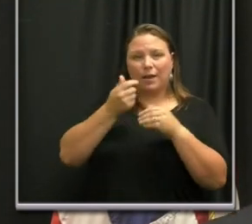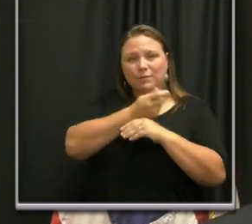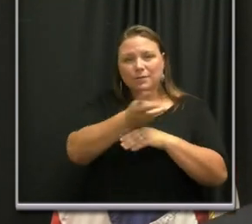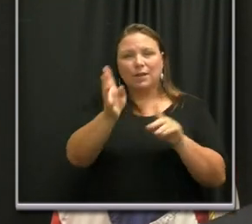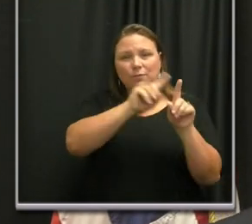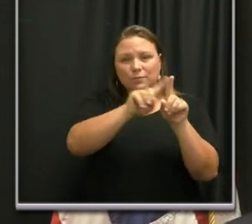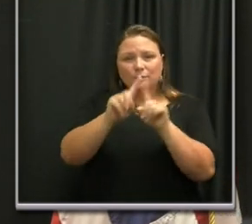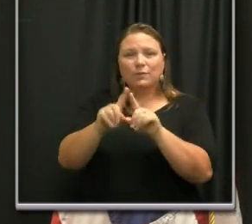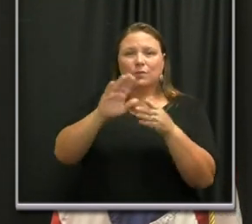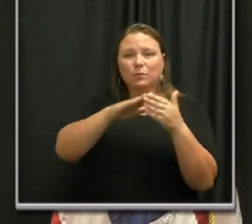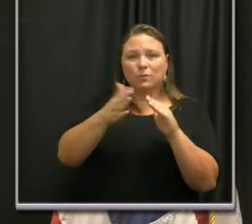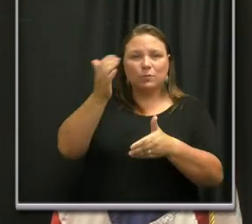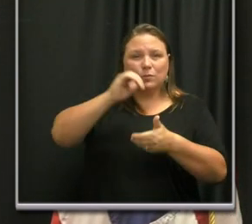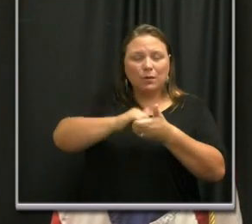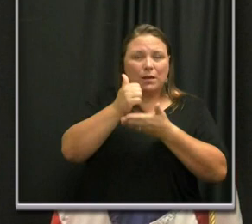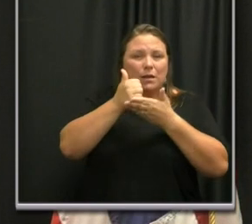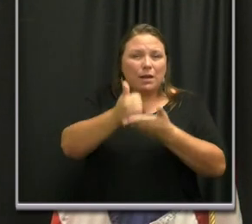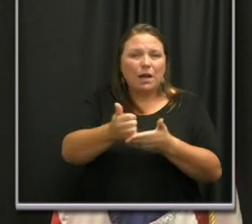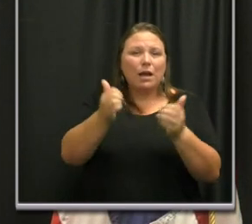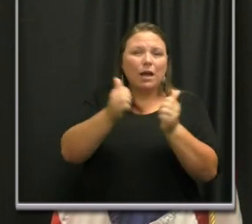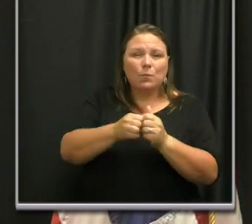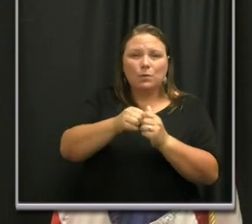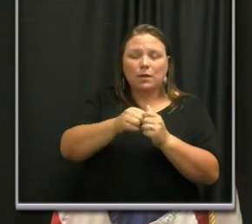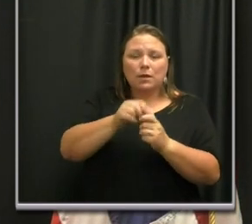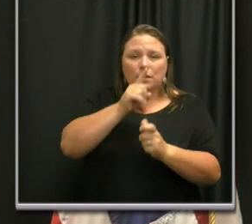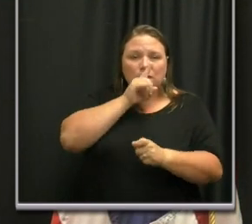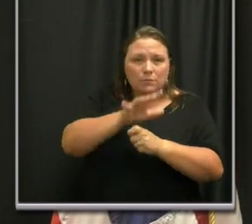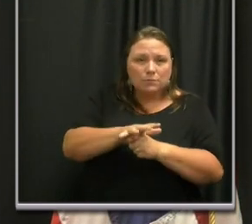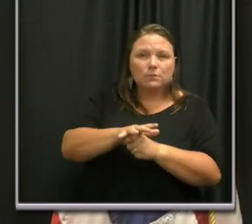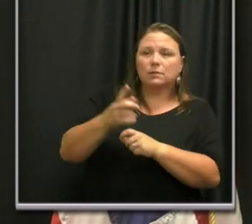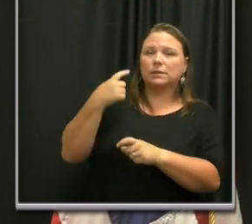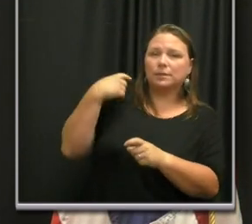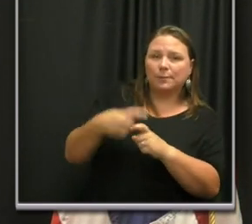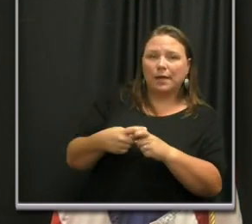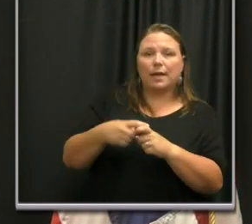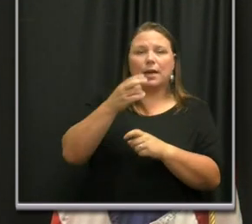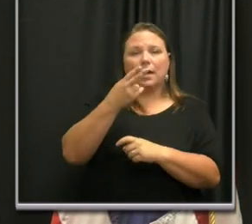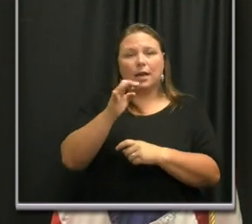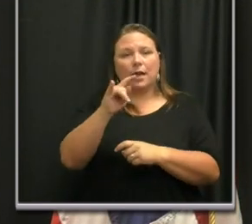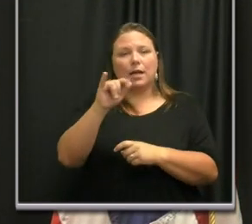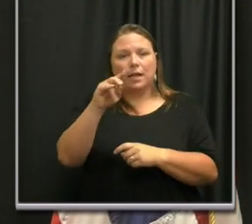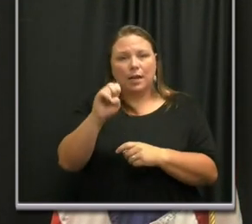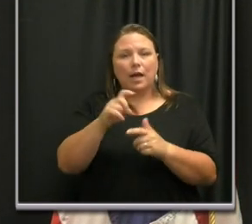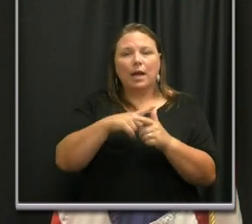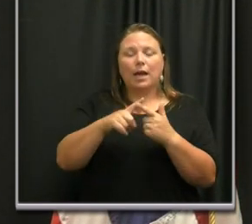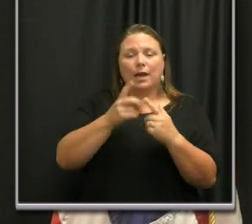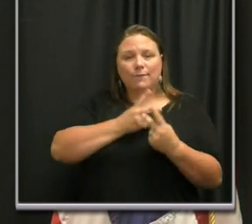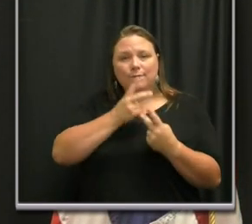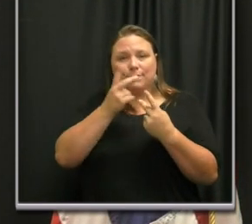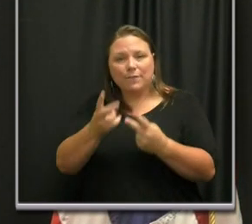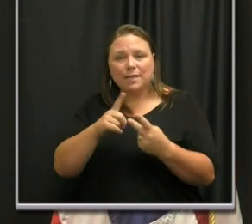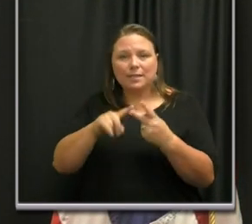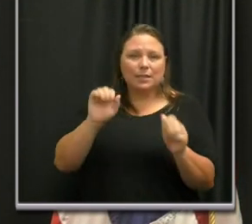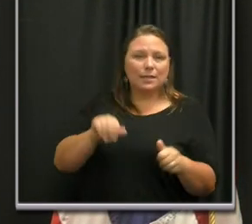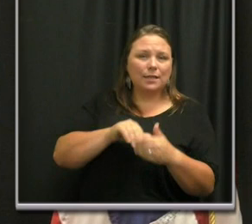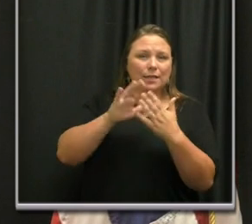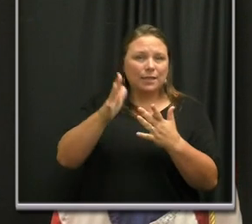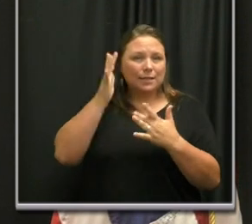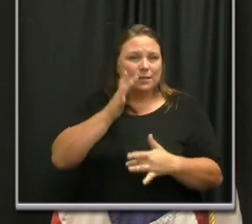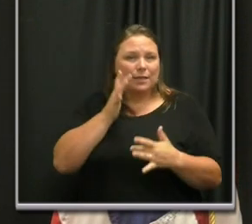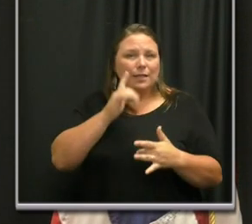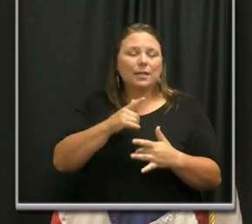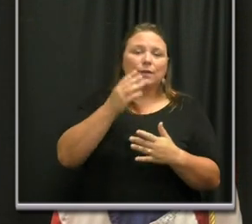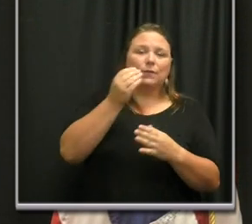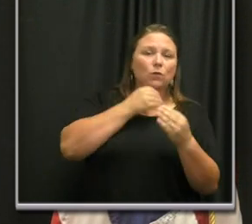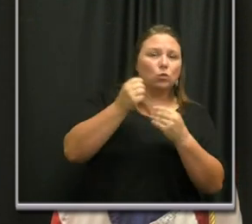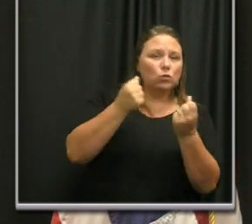community partners to help with dedicated Spanish hotline, hotel vouchers, home visits at risk cases, second harvest food